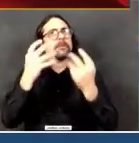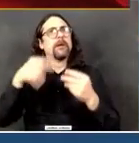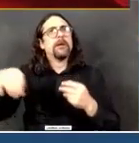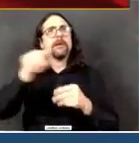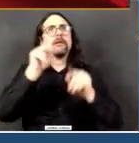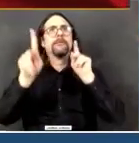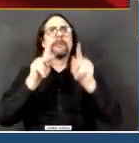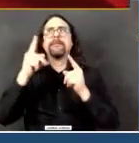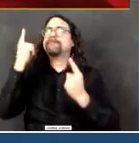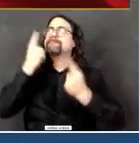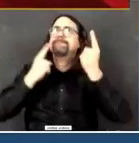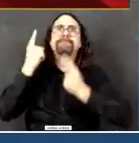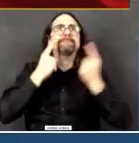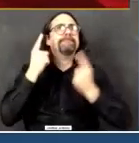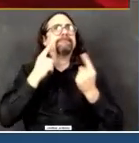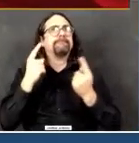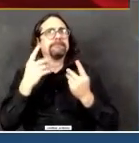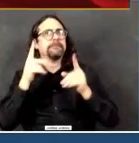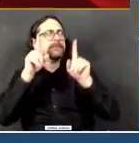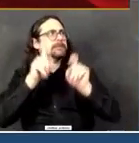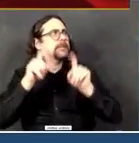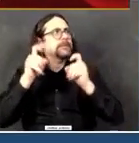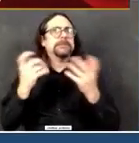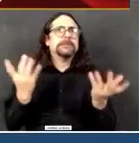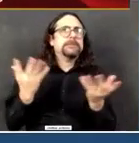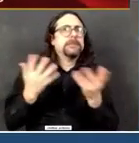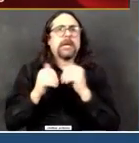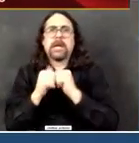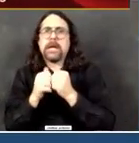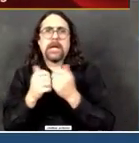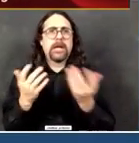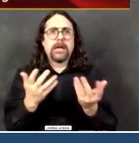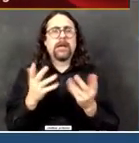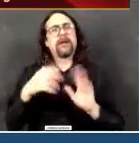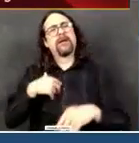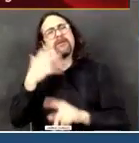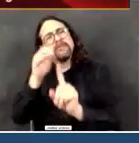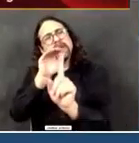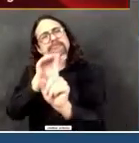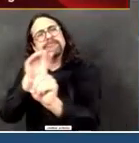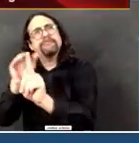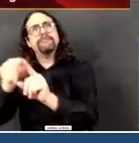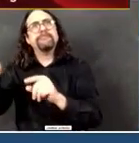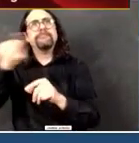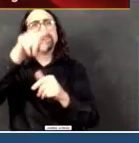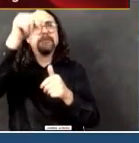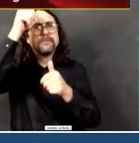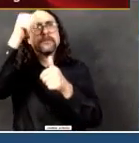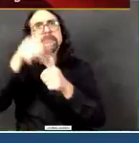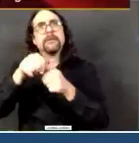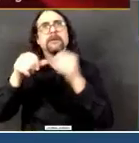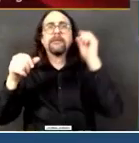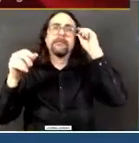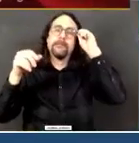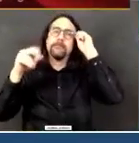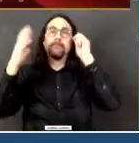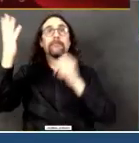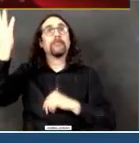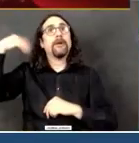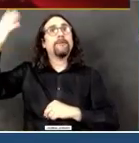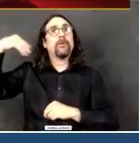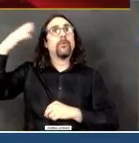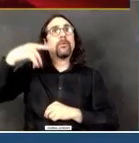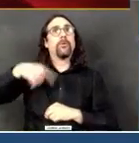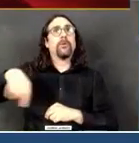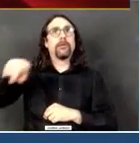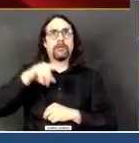facts. basic history is we pleaded for weeks and weeks for the federal government to provide testing up front in the kind of quantity that